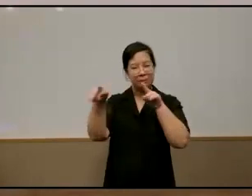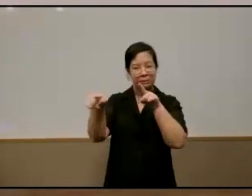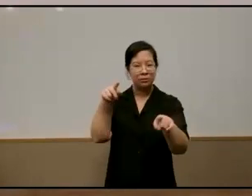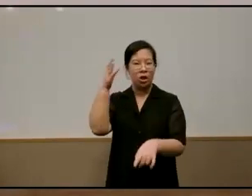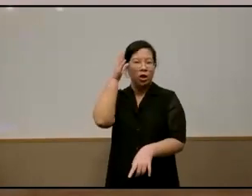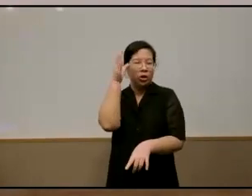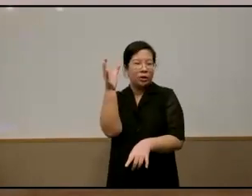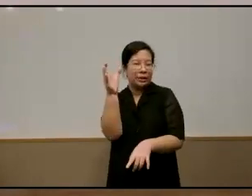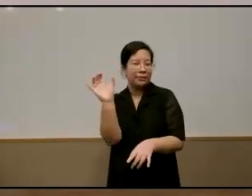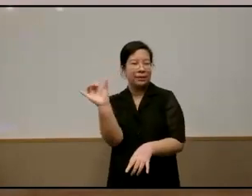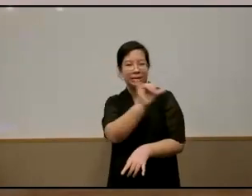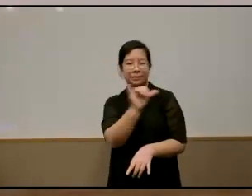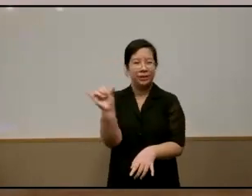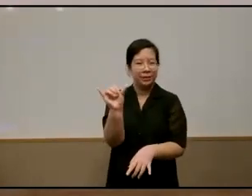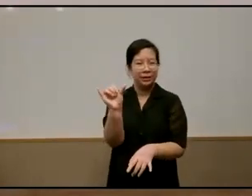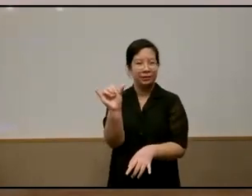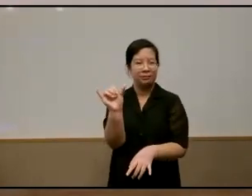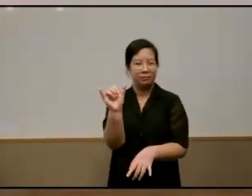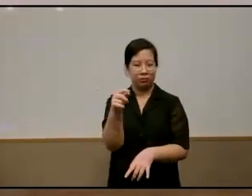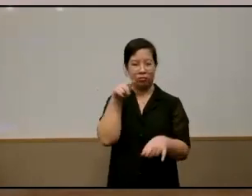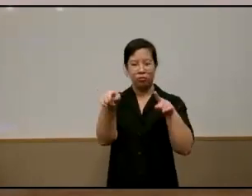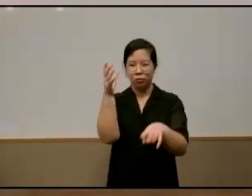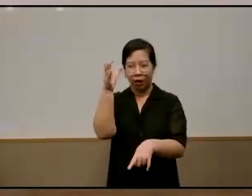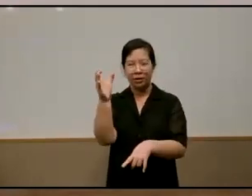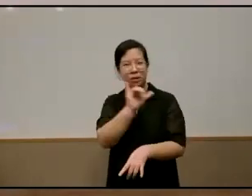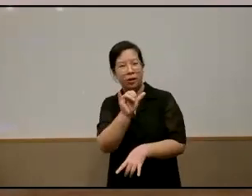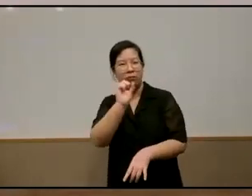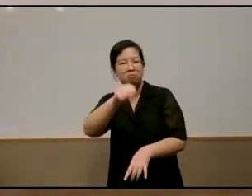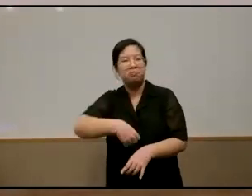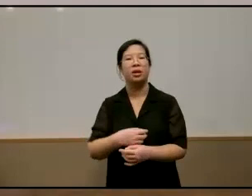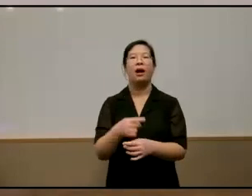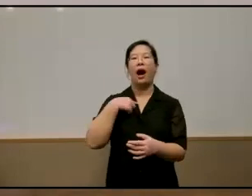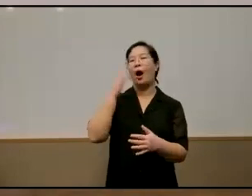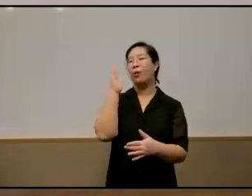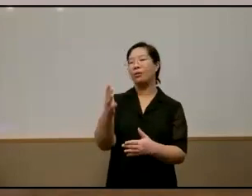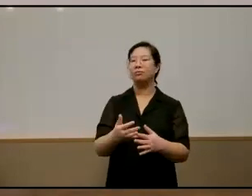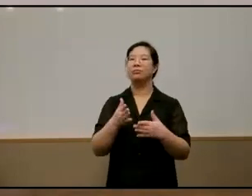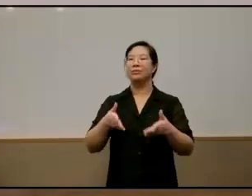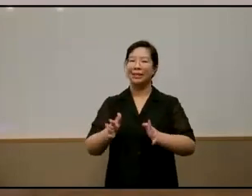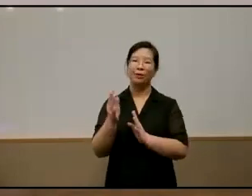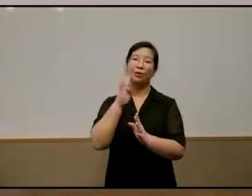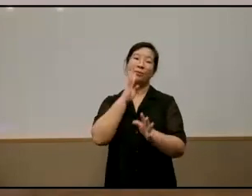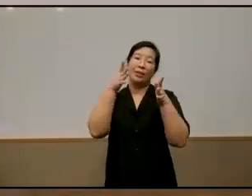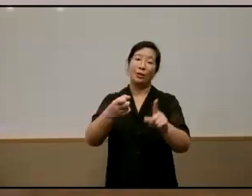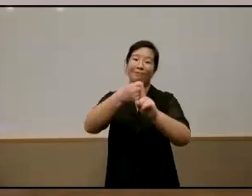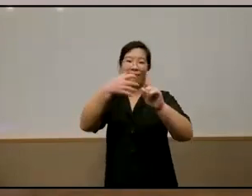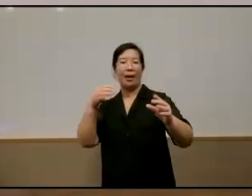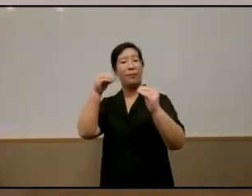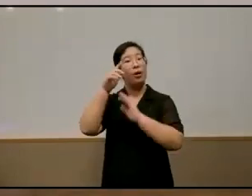success is framed between meritocracy and neoliberalism i'll let the speakers expound on them further in their discussions